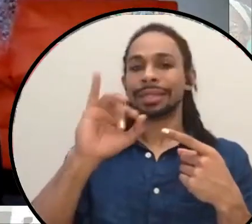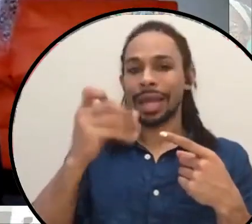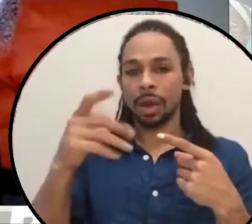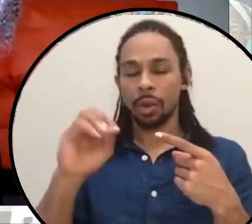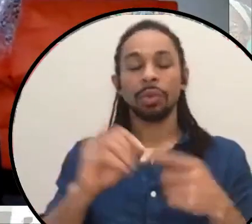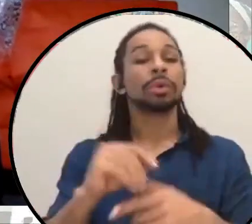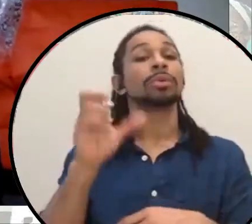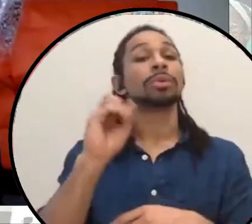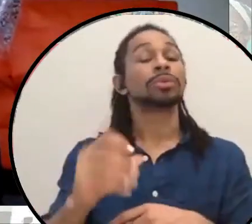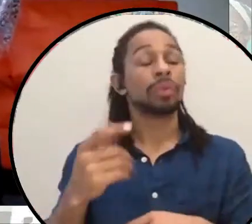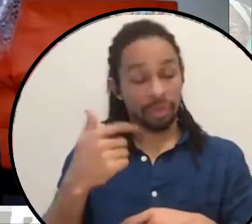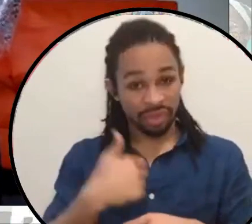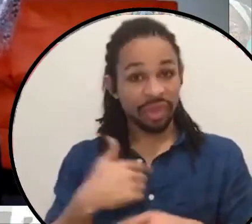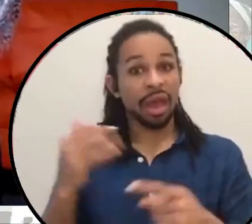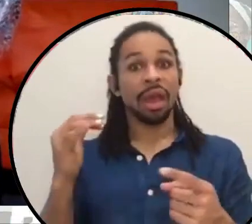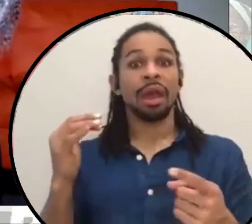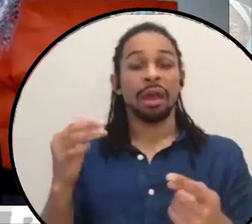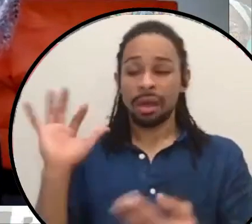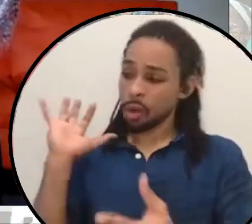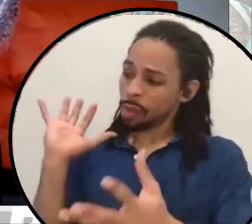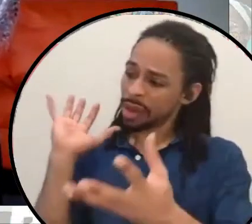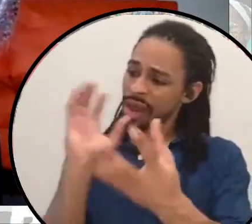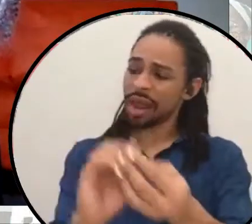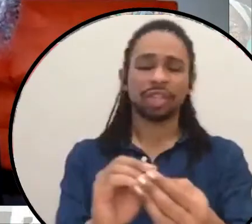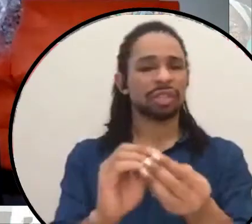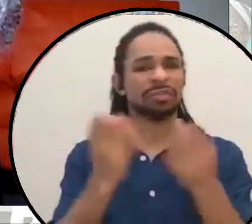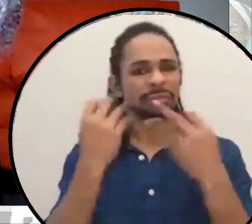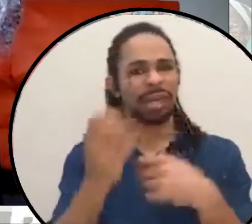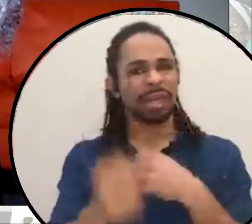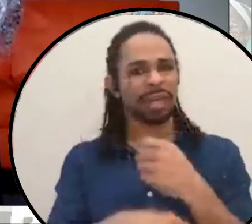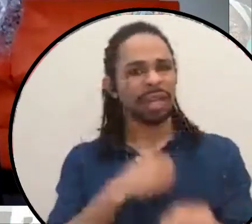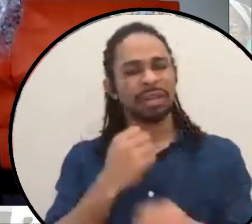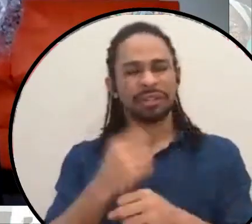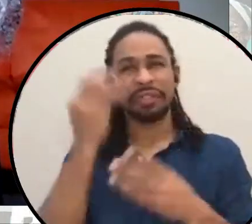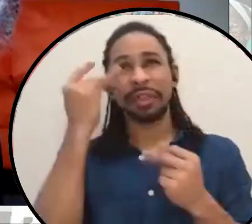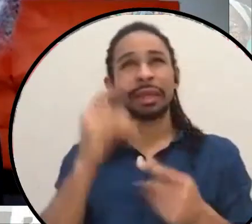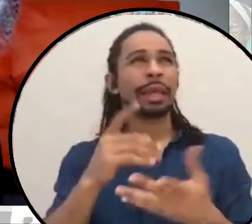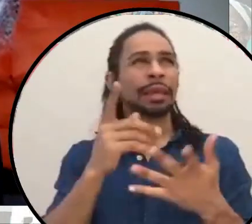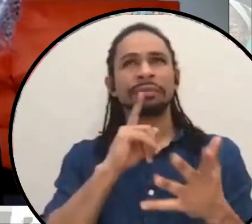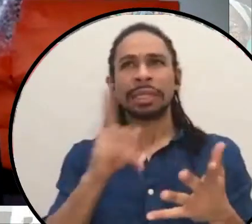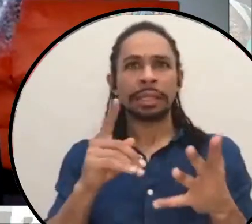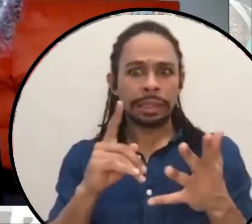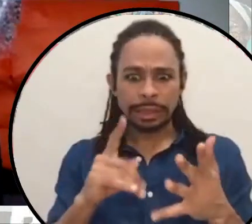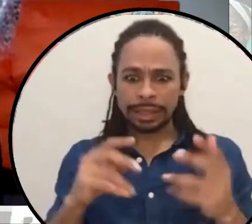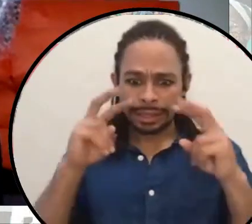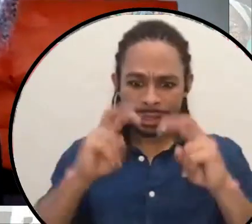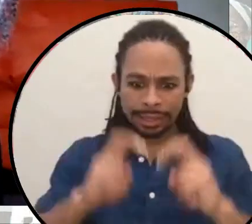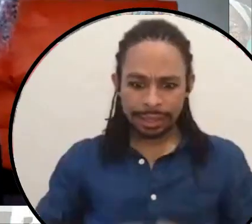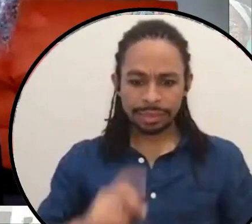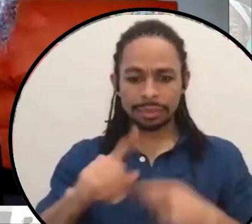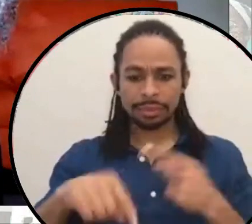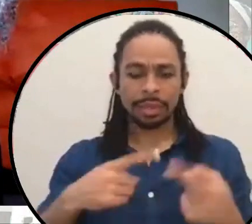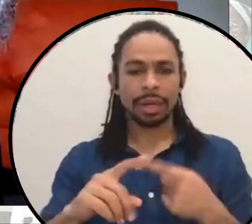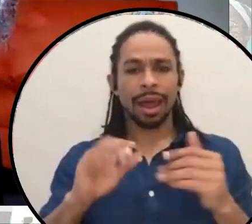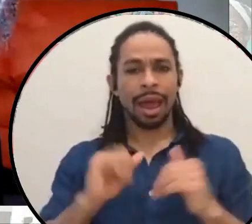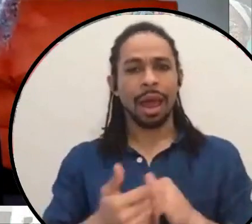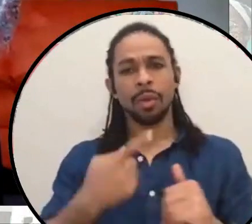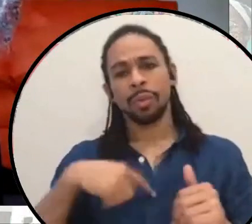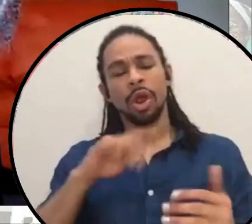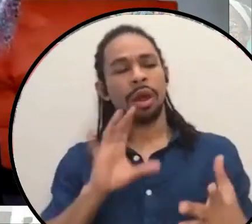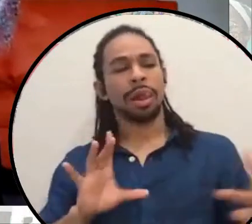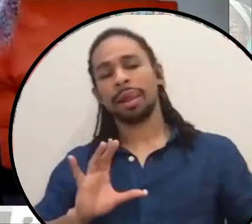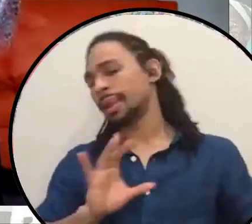of decades of really thinking critically about how our weddedness to policing